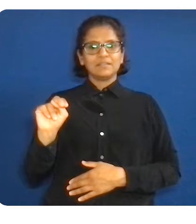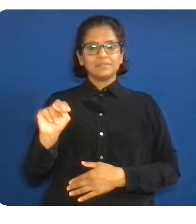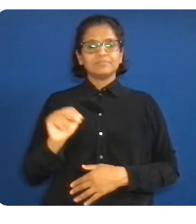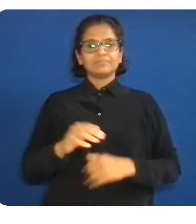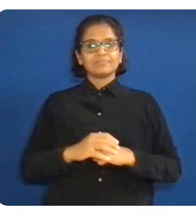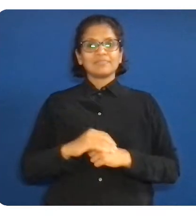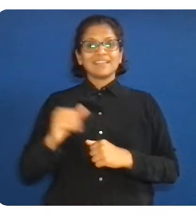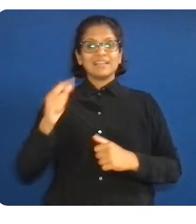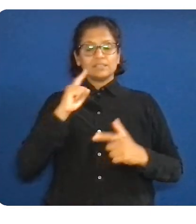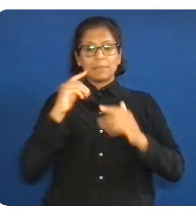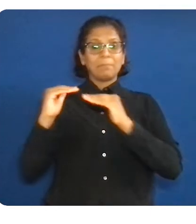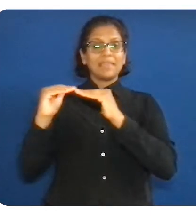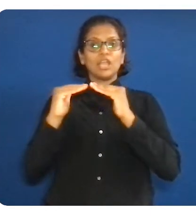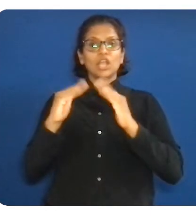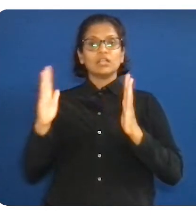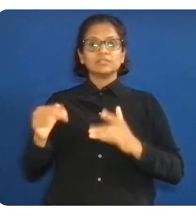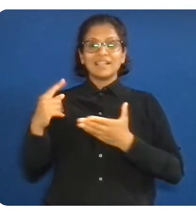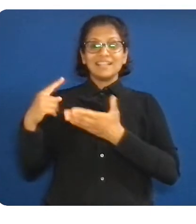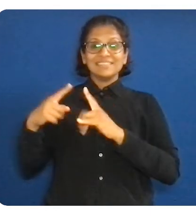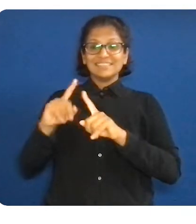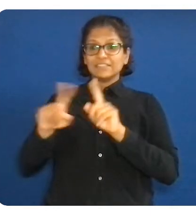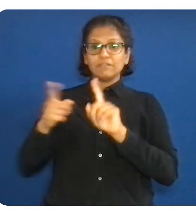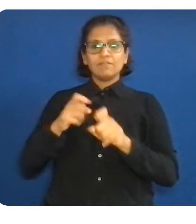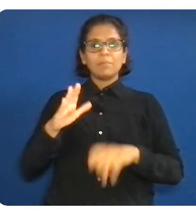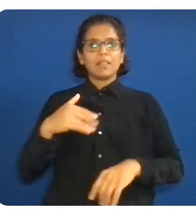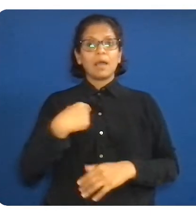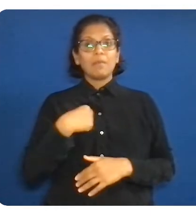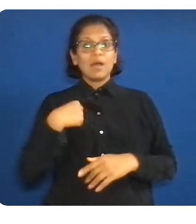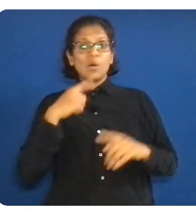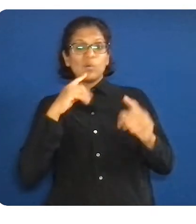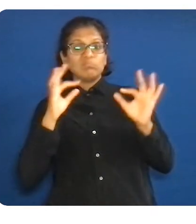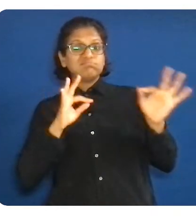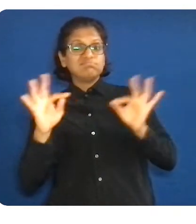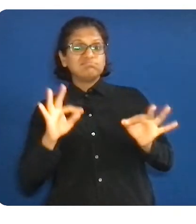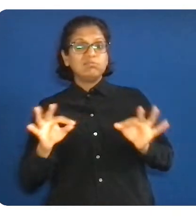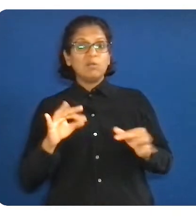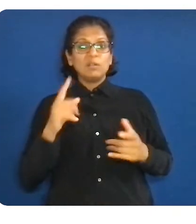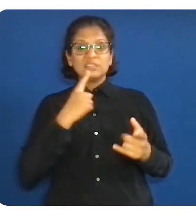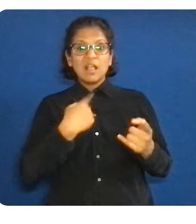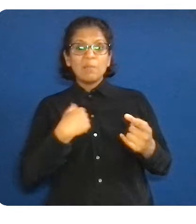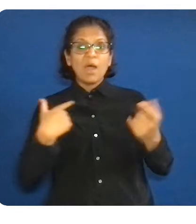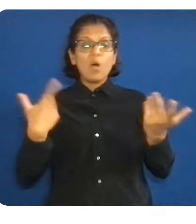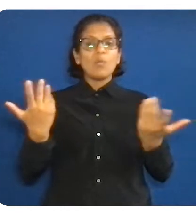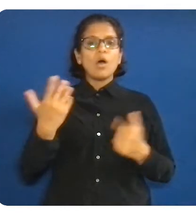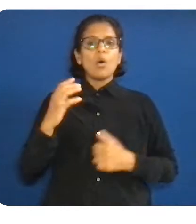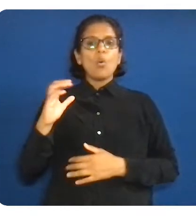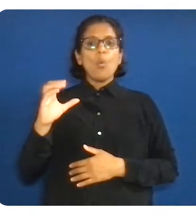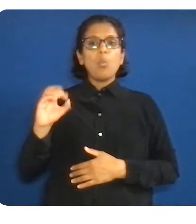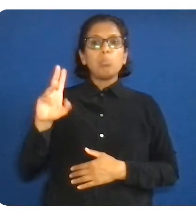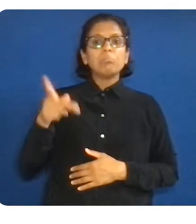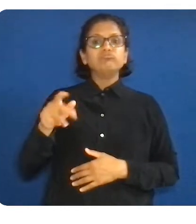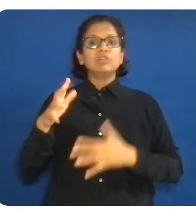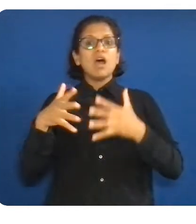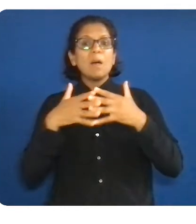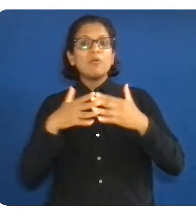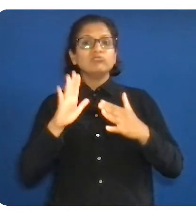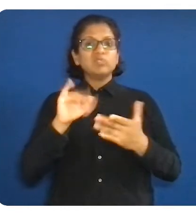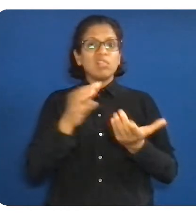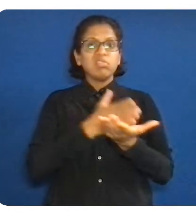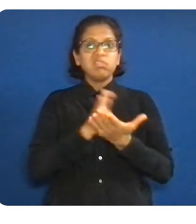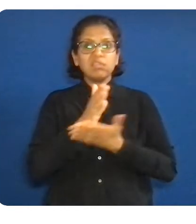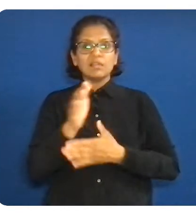or to help me navigate my career. Instead, I cobbled together a community of mentors,